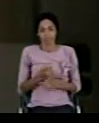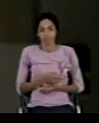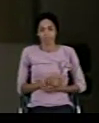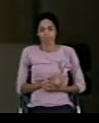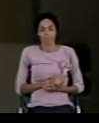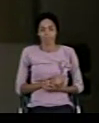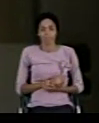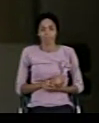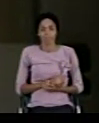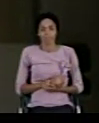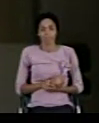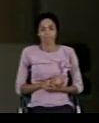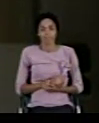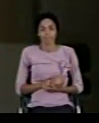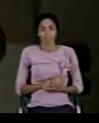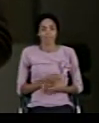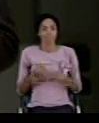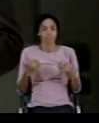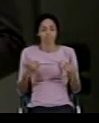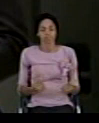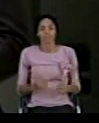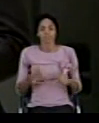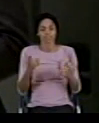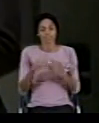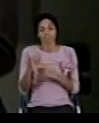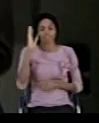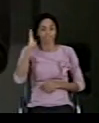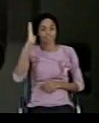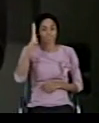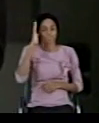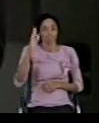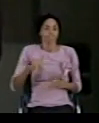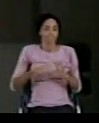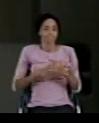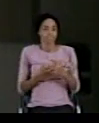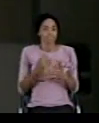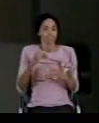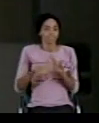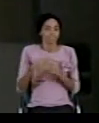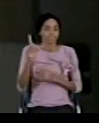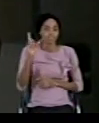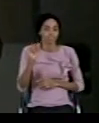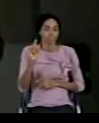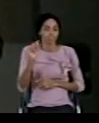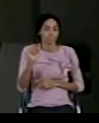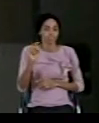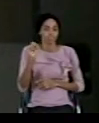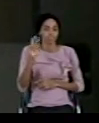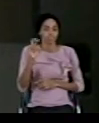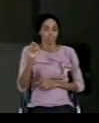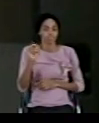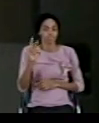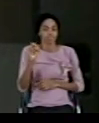Church. I'll quickly go to my testimony. It all started in 2012.